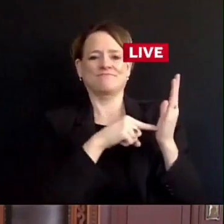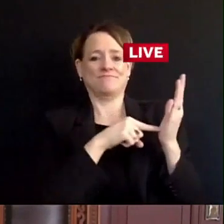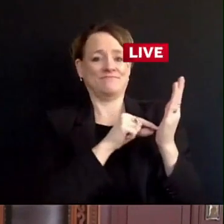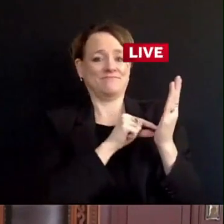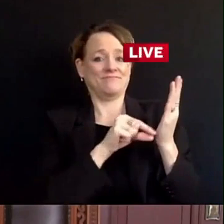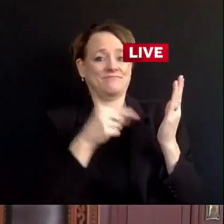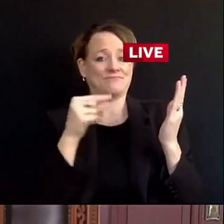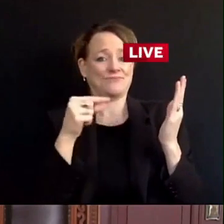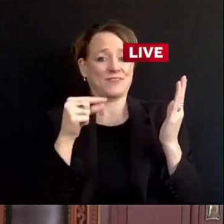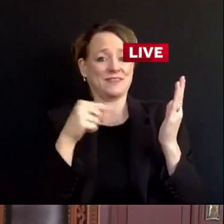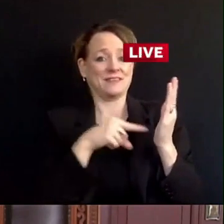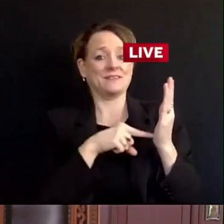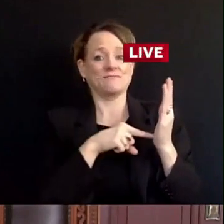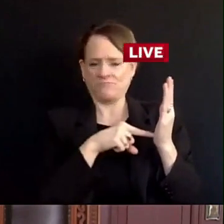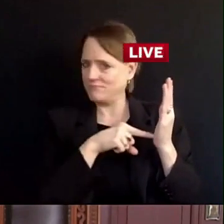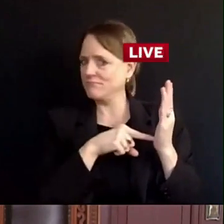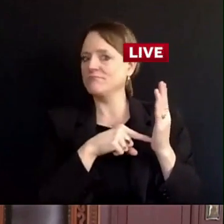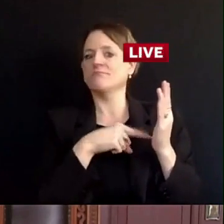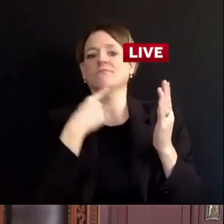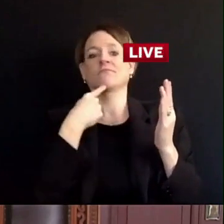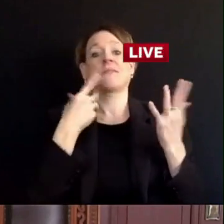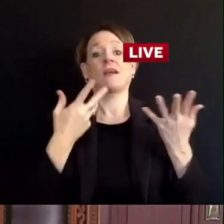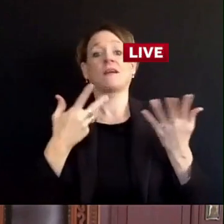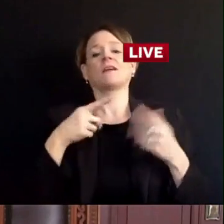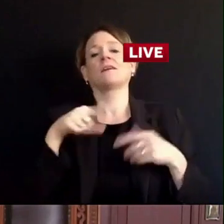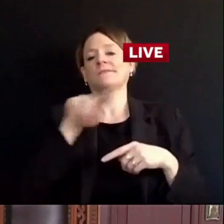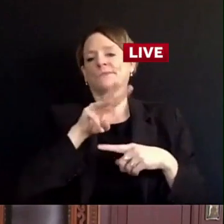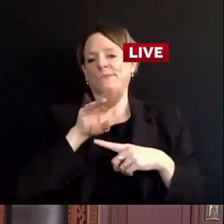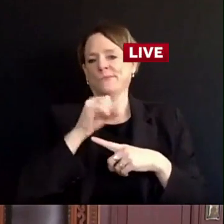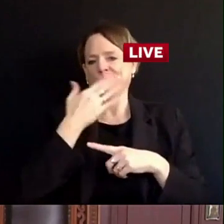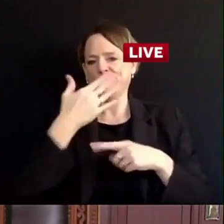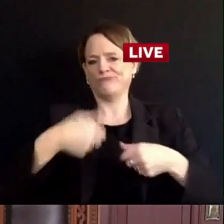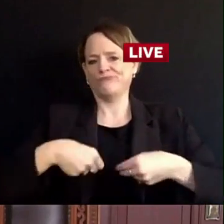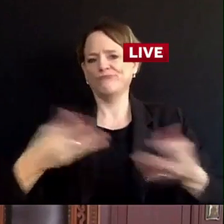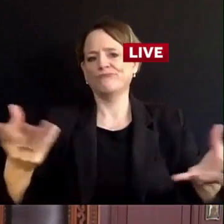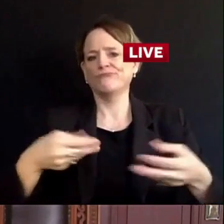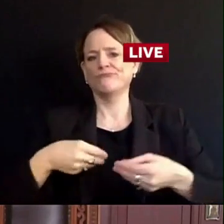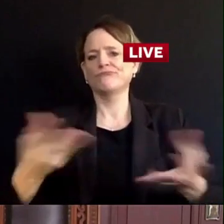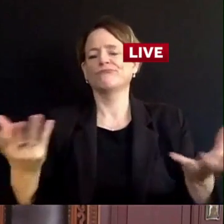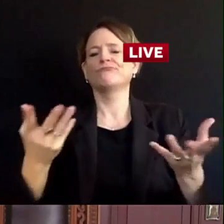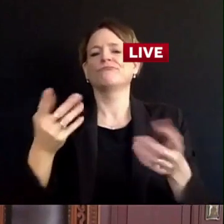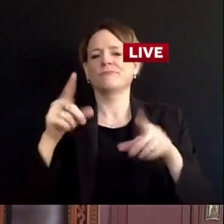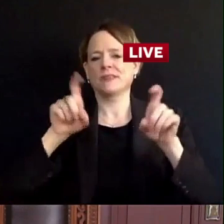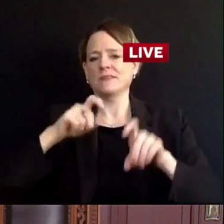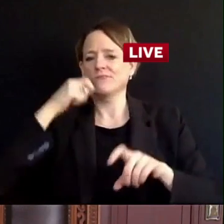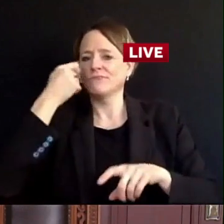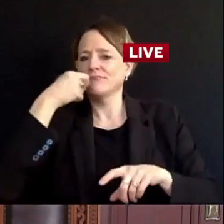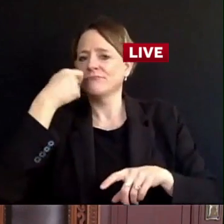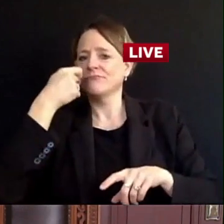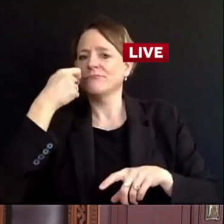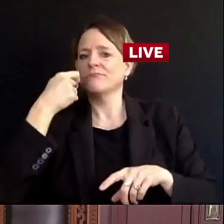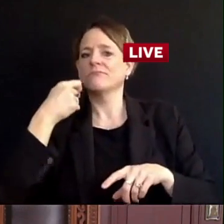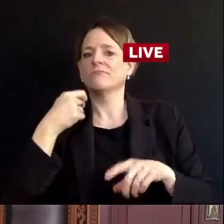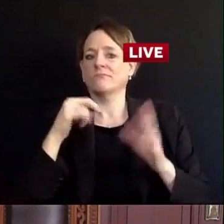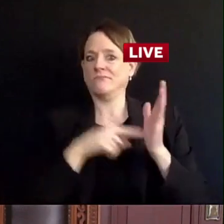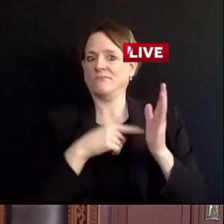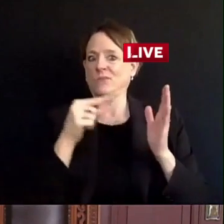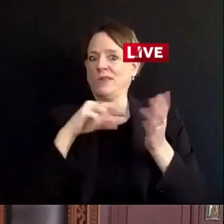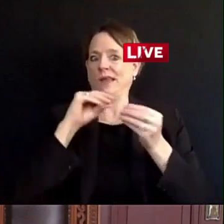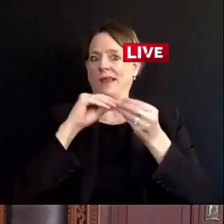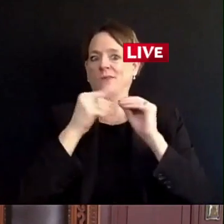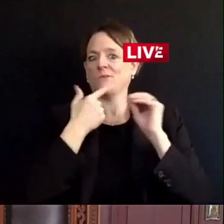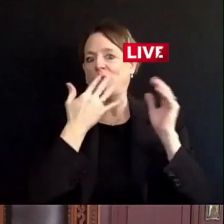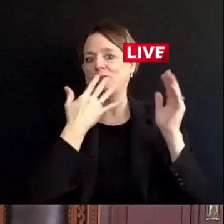been in that green area in testing because we have prioritized that. I heard the speaker say that. We need to